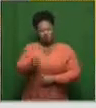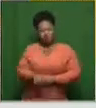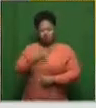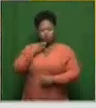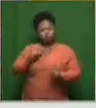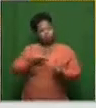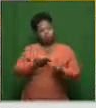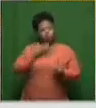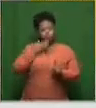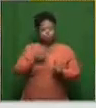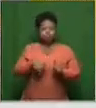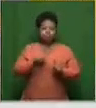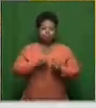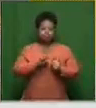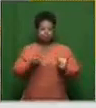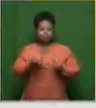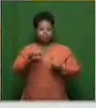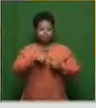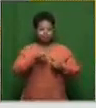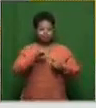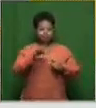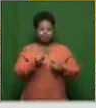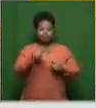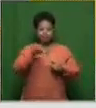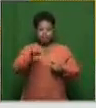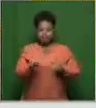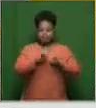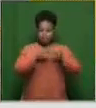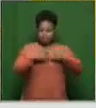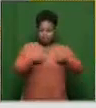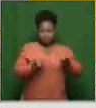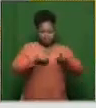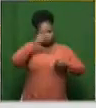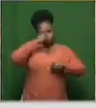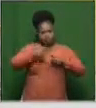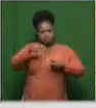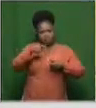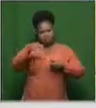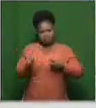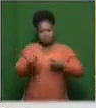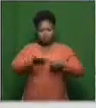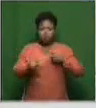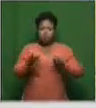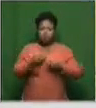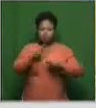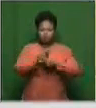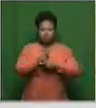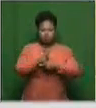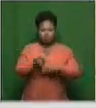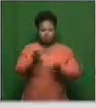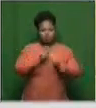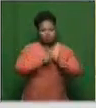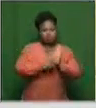we're joined now by a panel consisting of Dr. Anban Pillay from the Health Department, Professor Helen Reesers from the Health Products